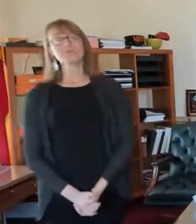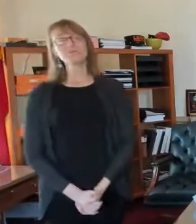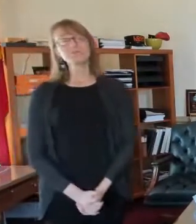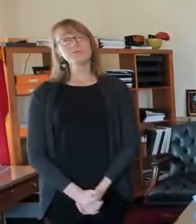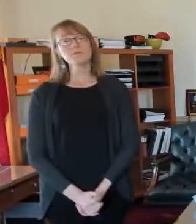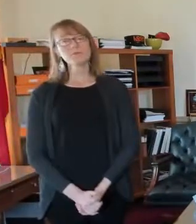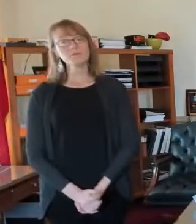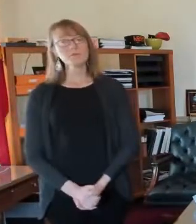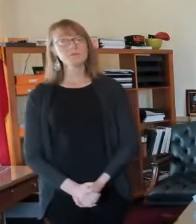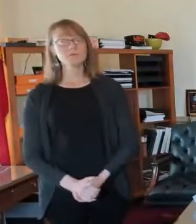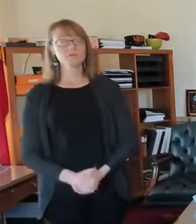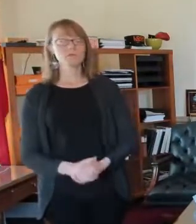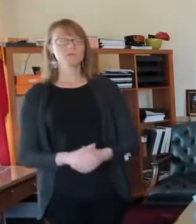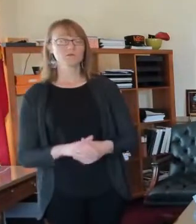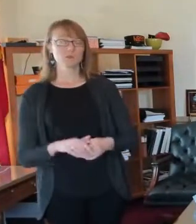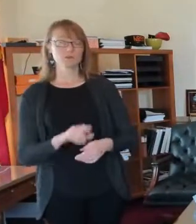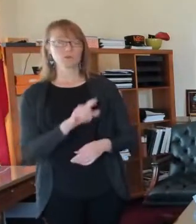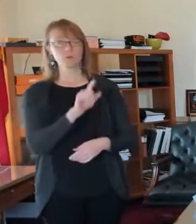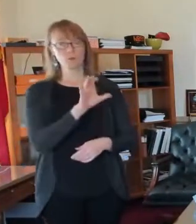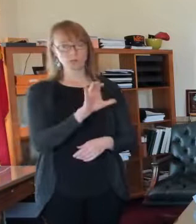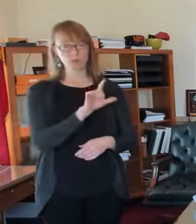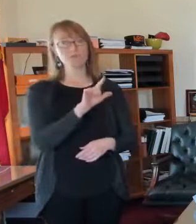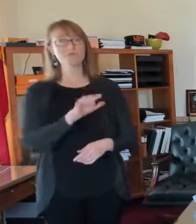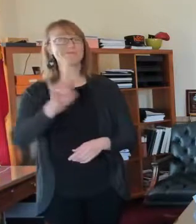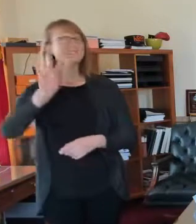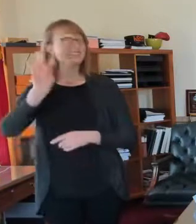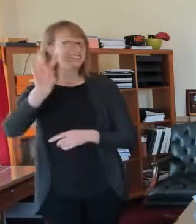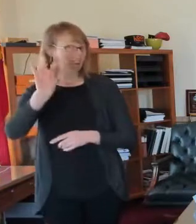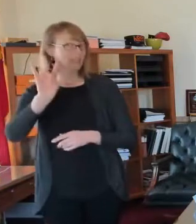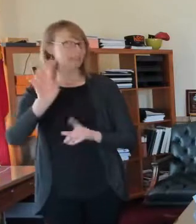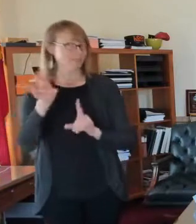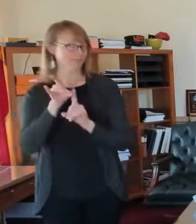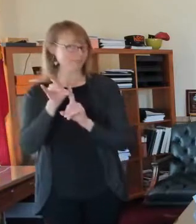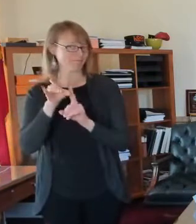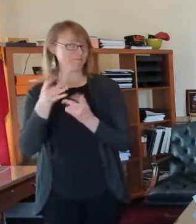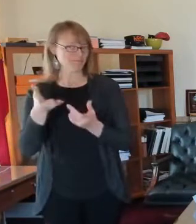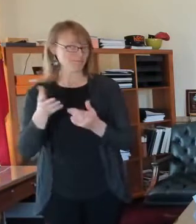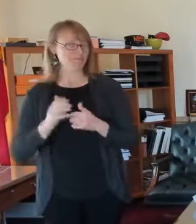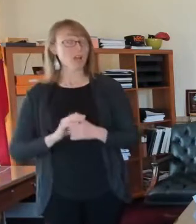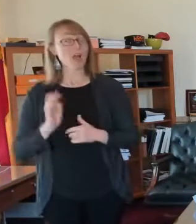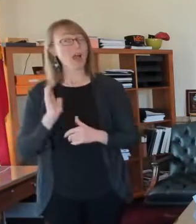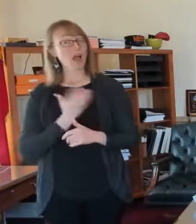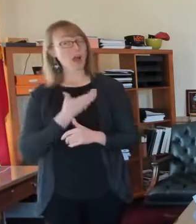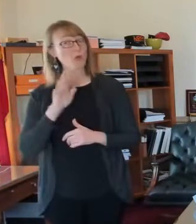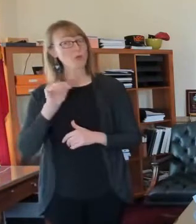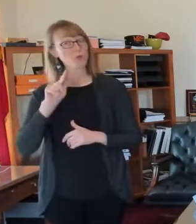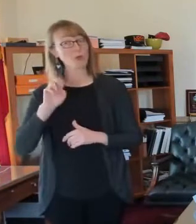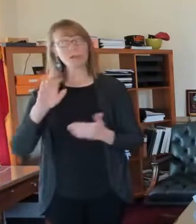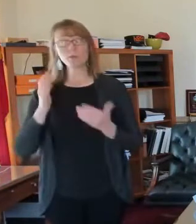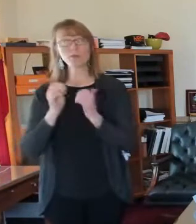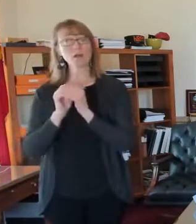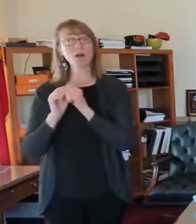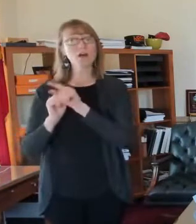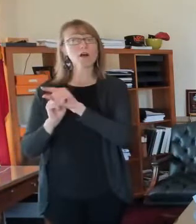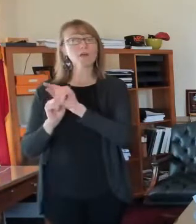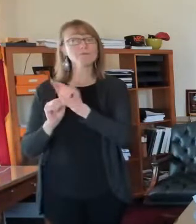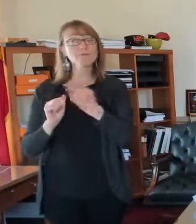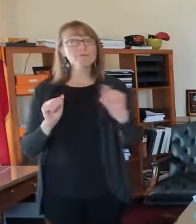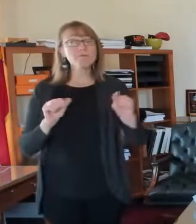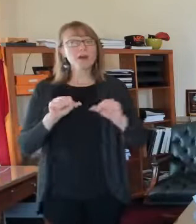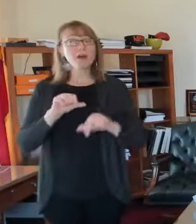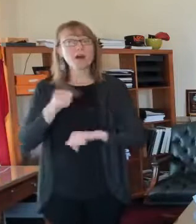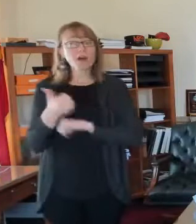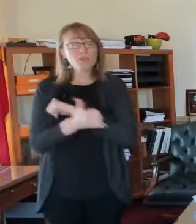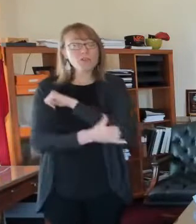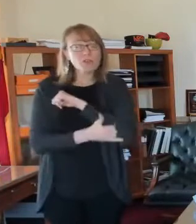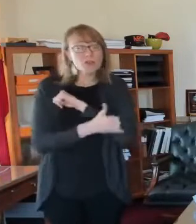frankly, that compares with, um, others in the area of let's see here. We were at